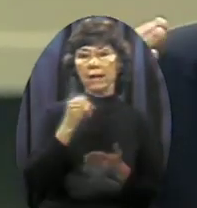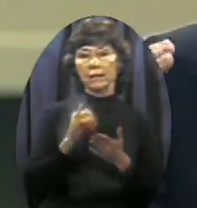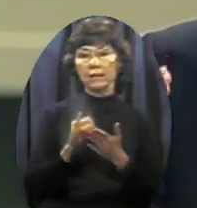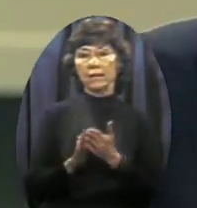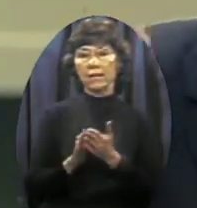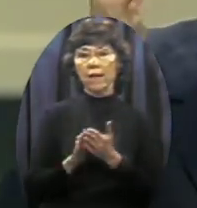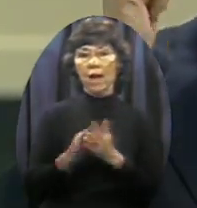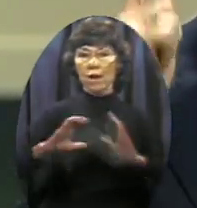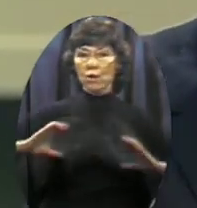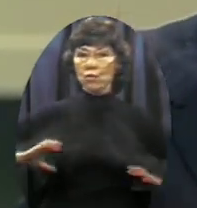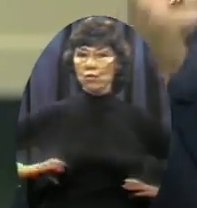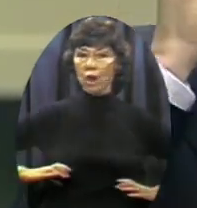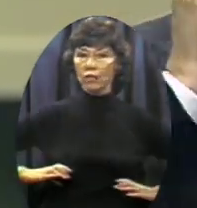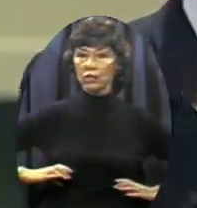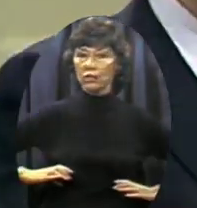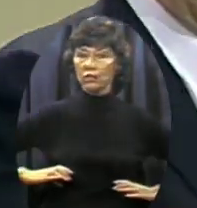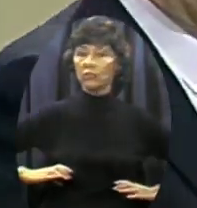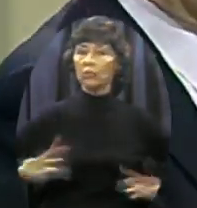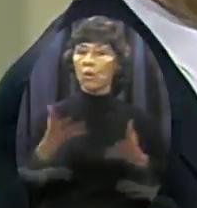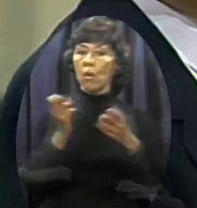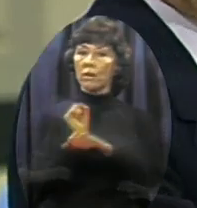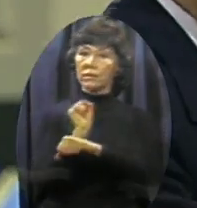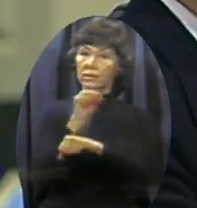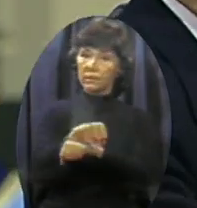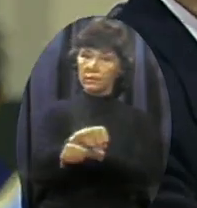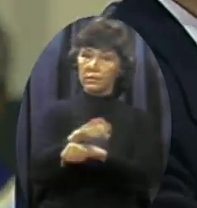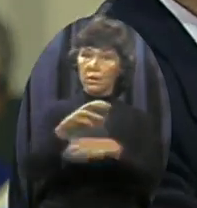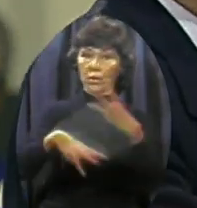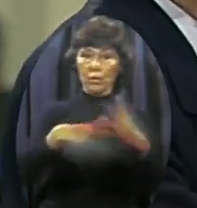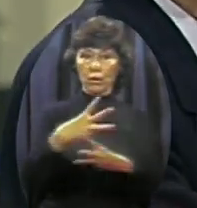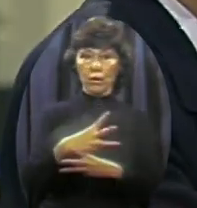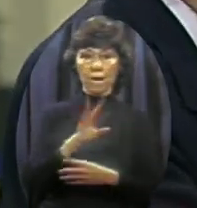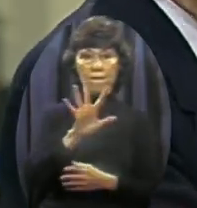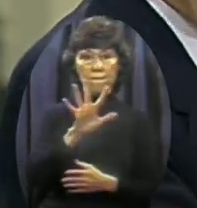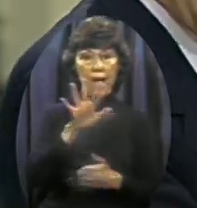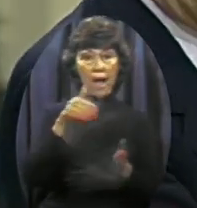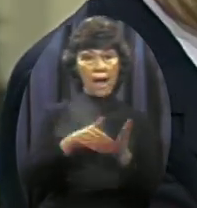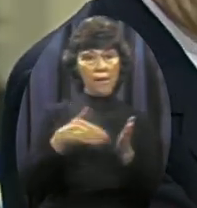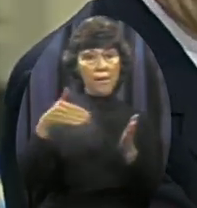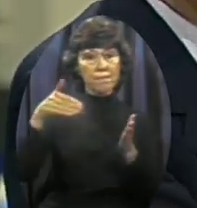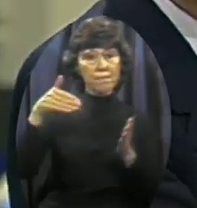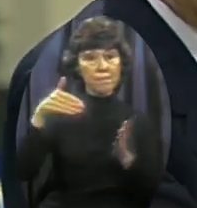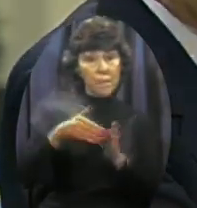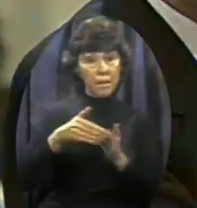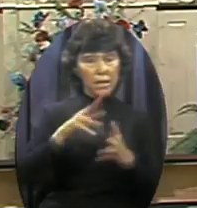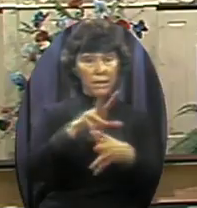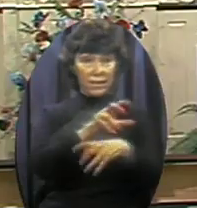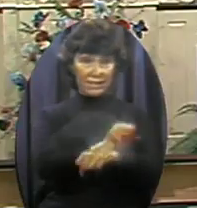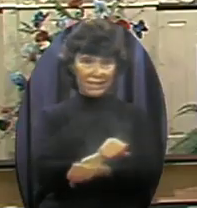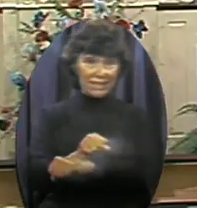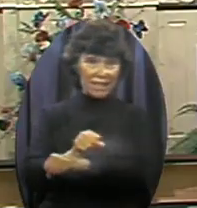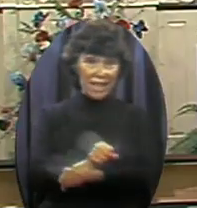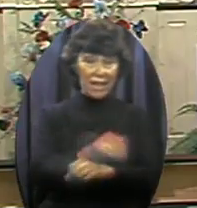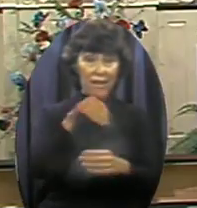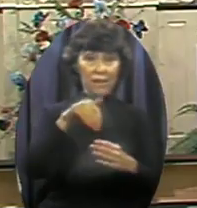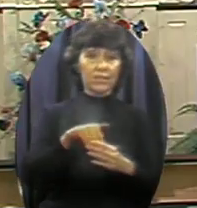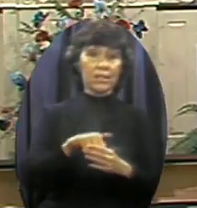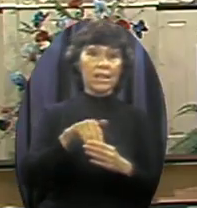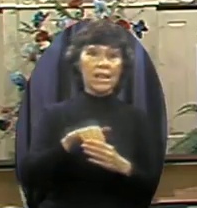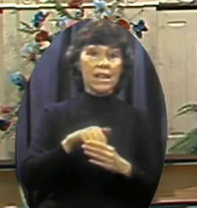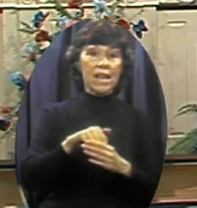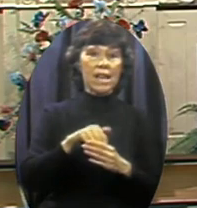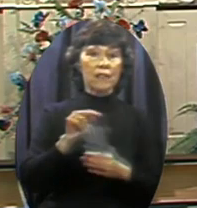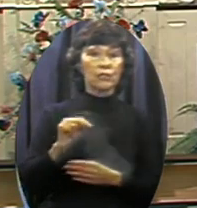to Karavansky There are five million slaves in Siberian labor camps right now Five